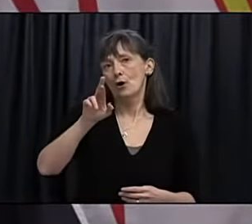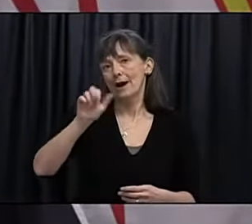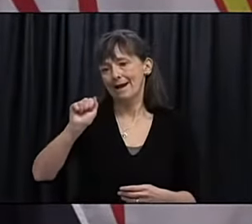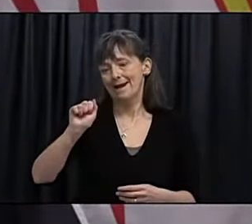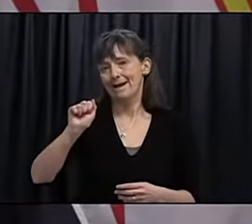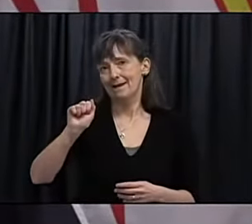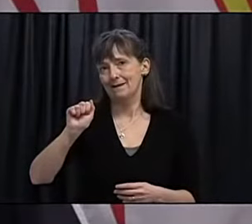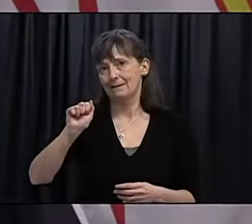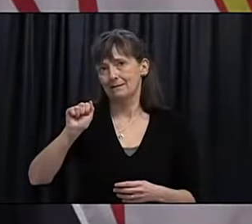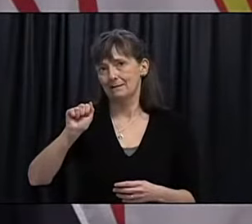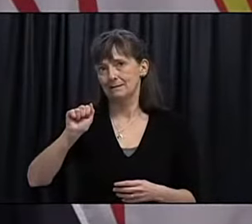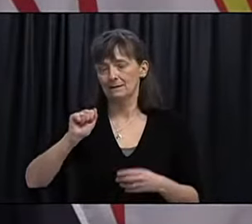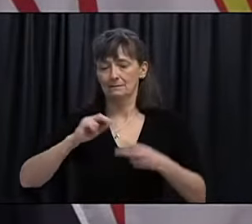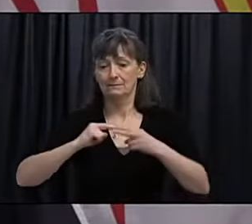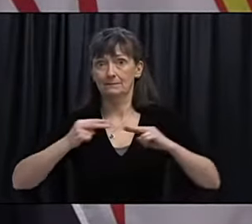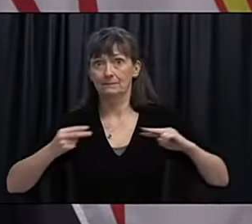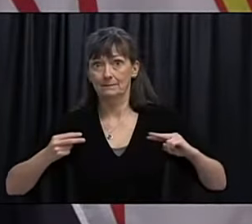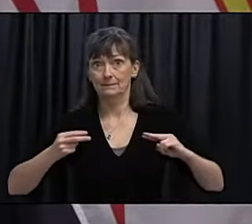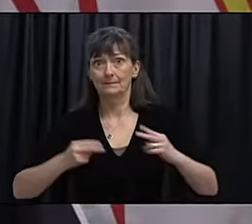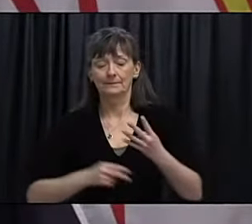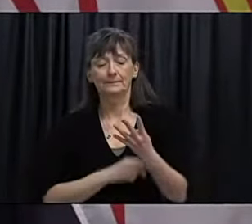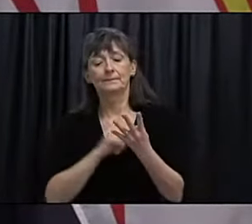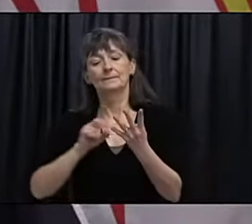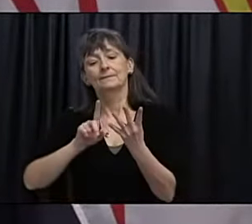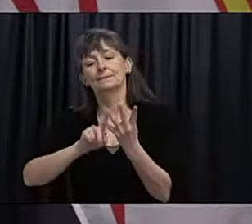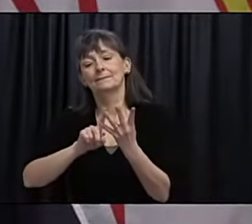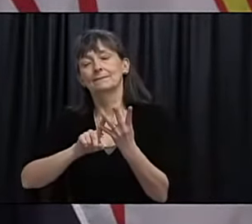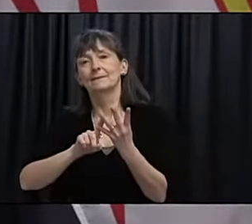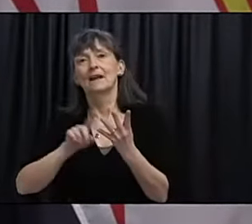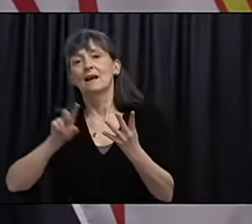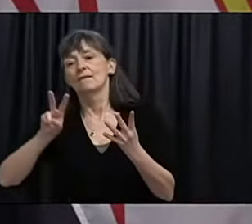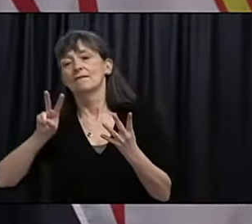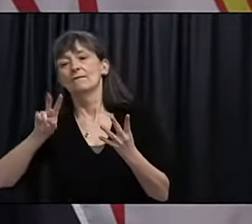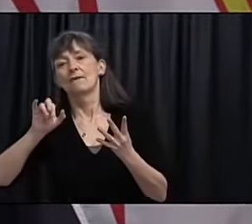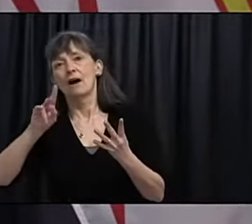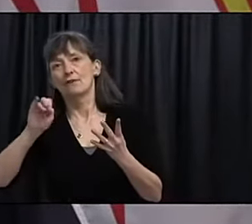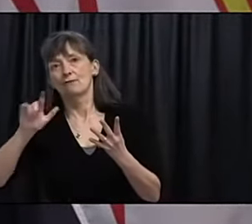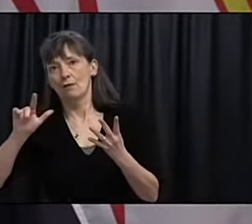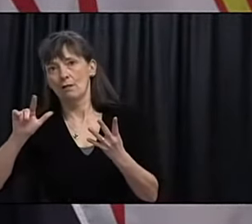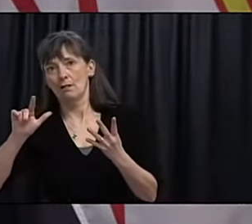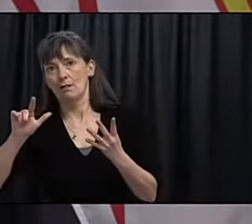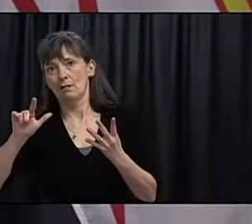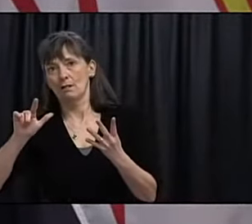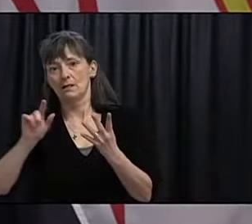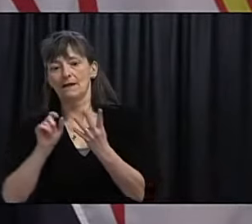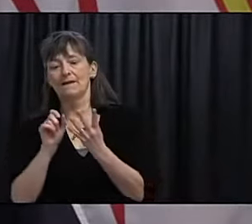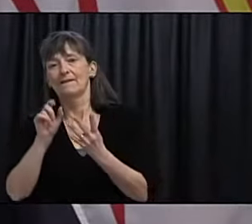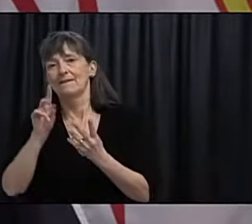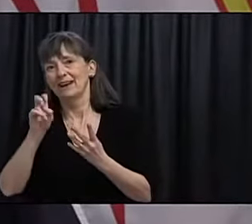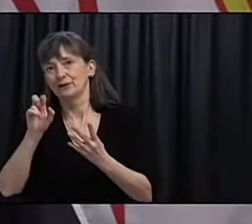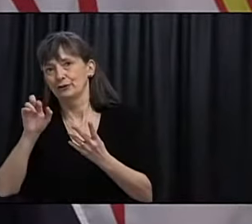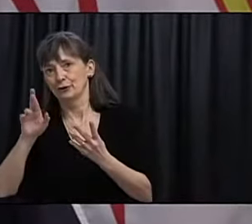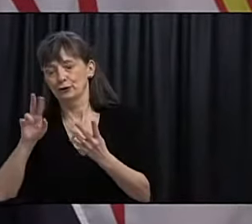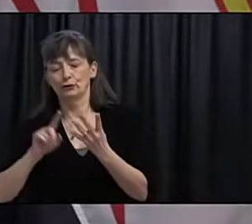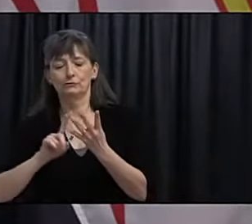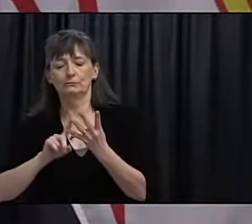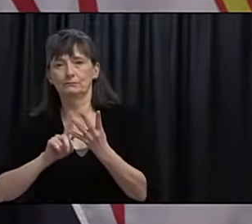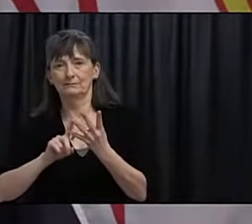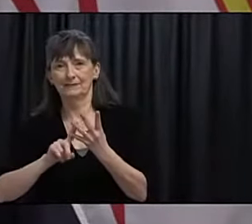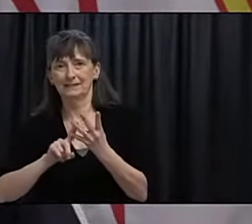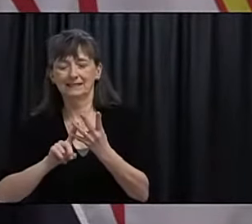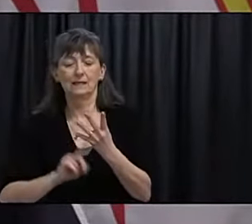the Janssen and AstraZeneca are both viral vector vaccines. Janssen has done its study with